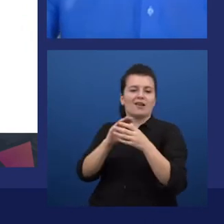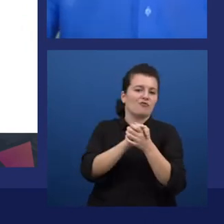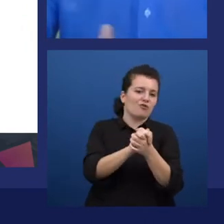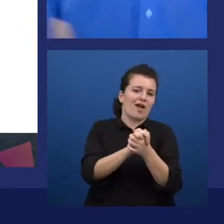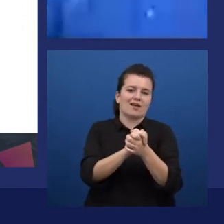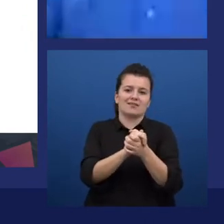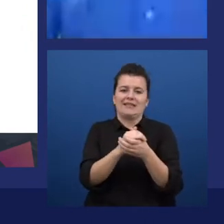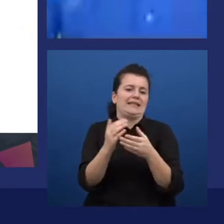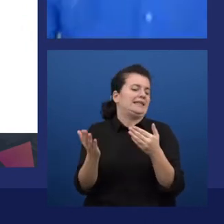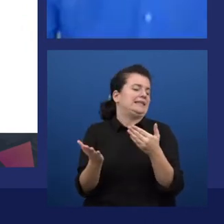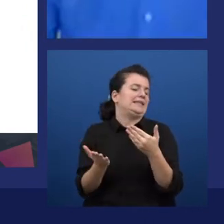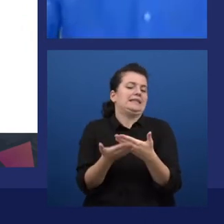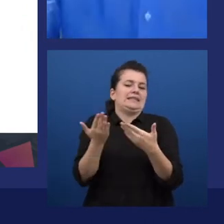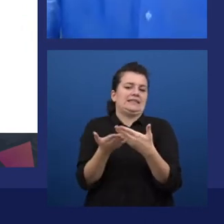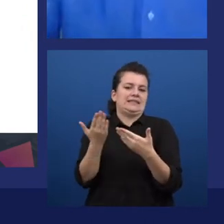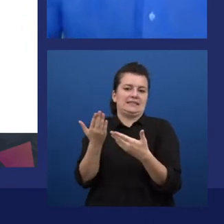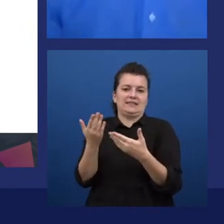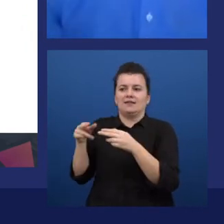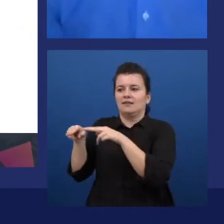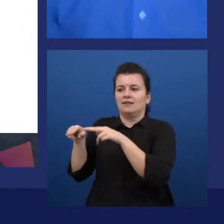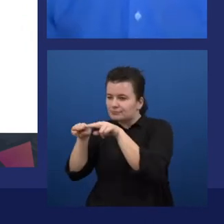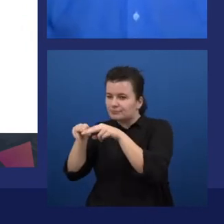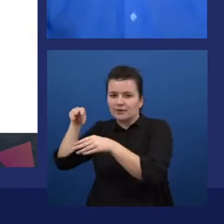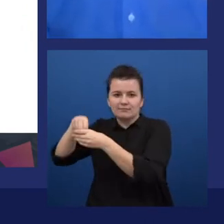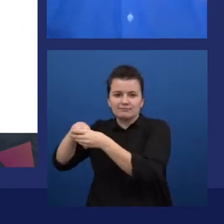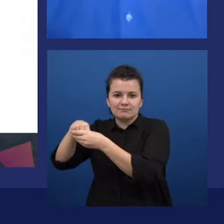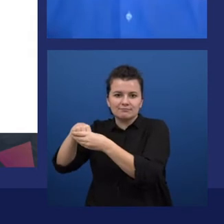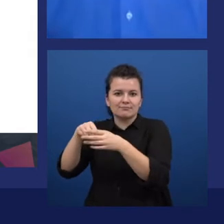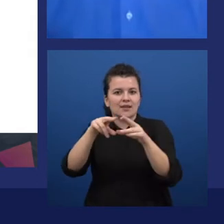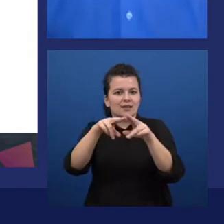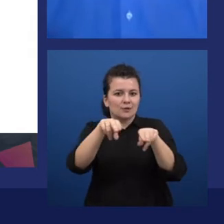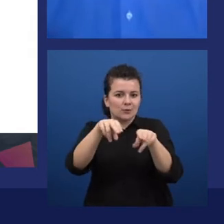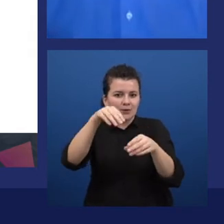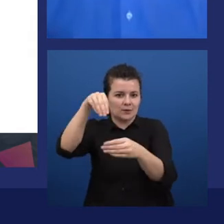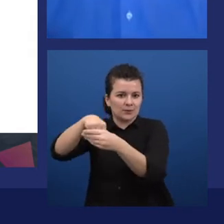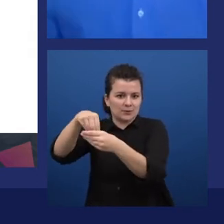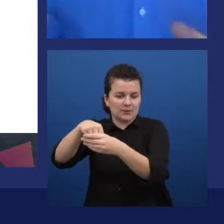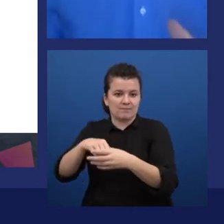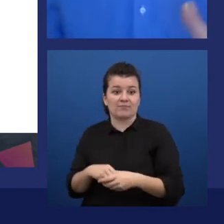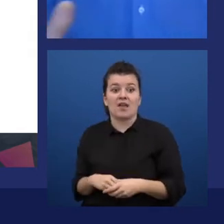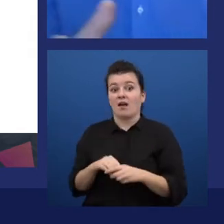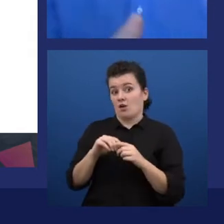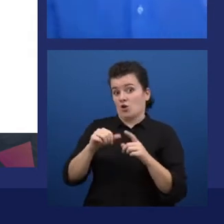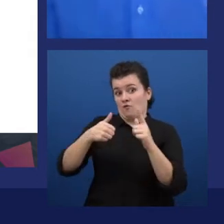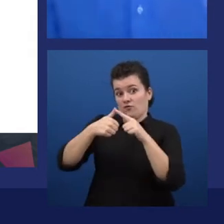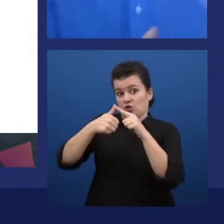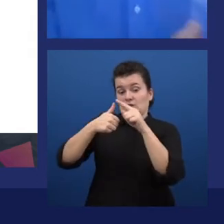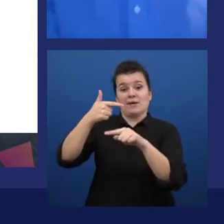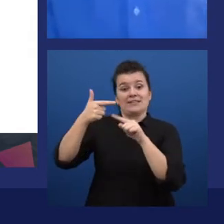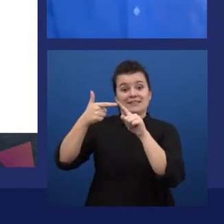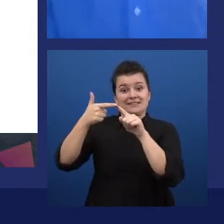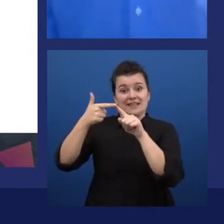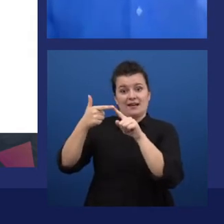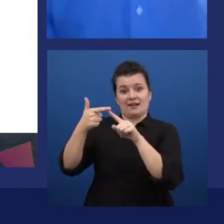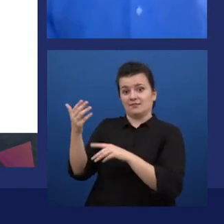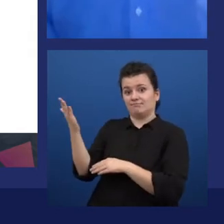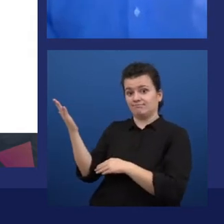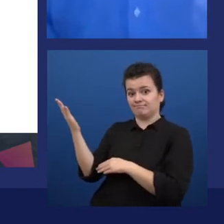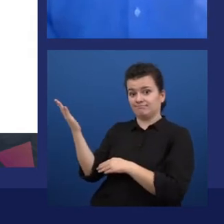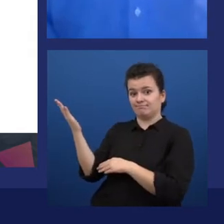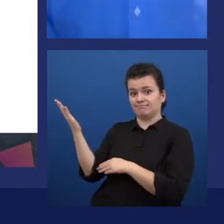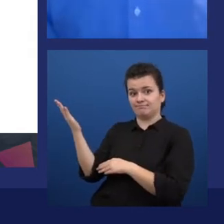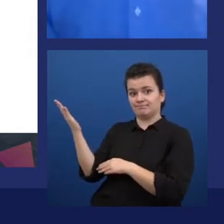So the specific technology that I'm after now is a text-to-speech, because all the data that has been